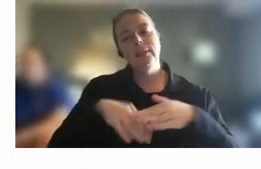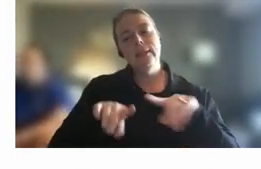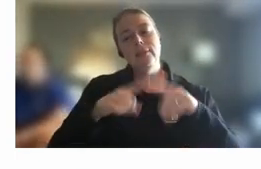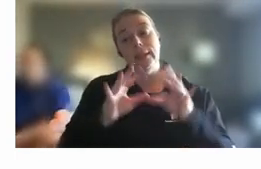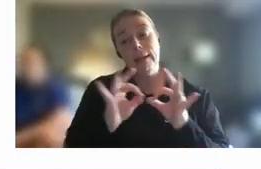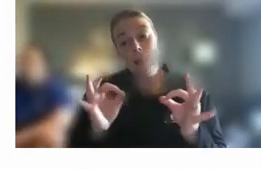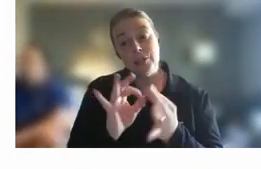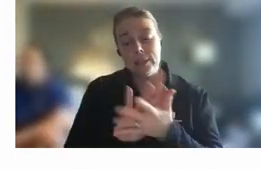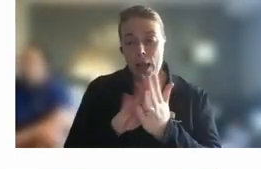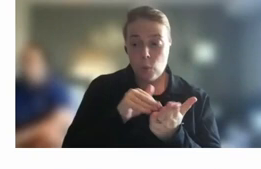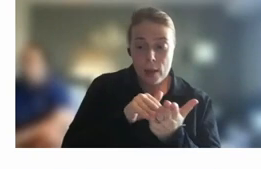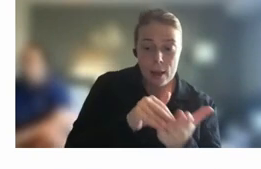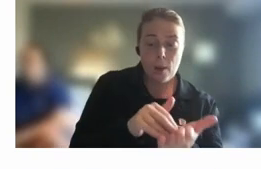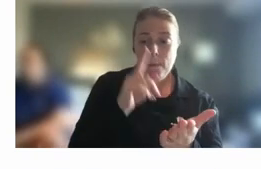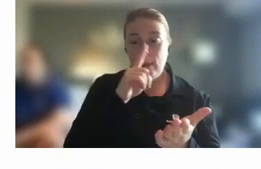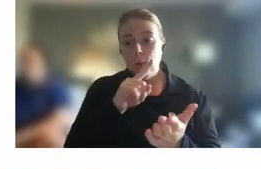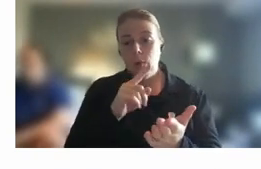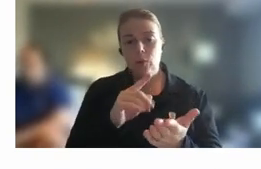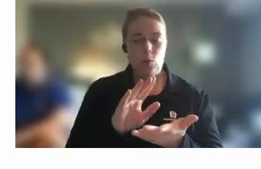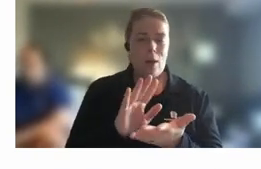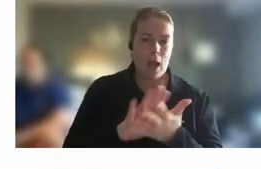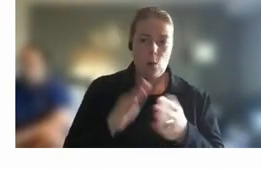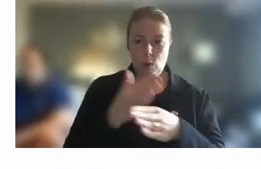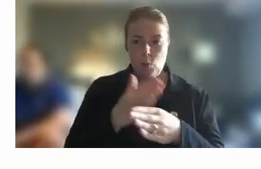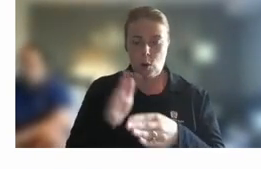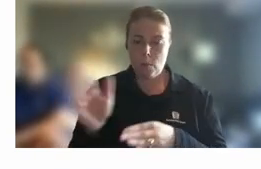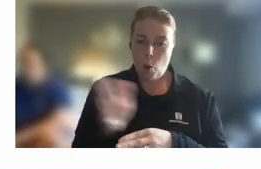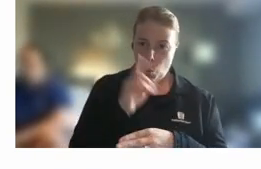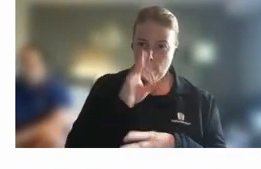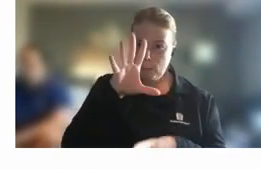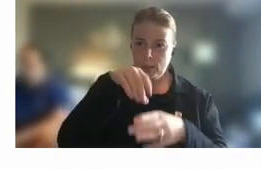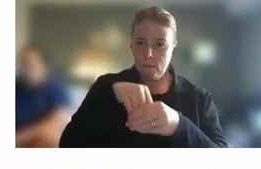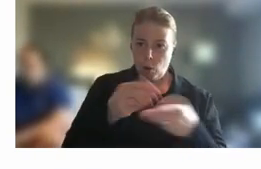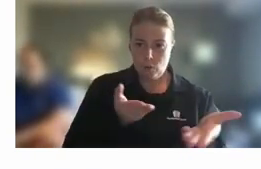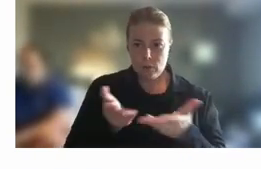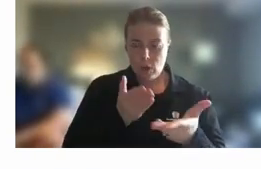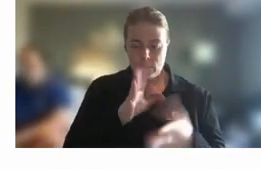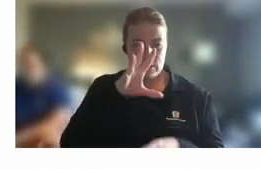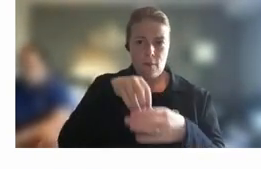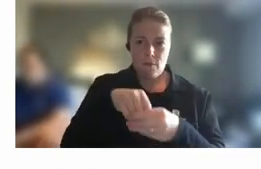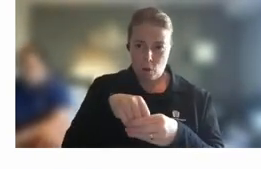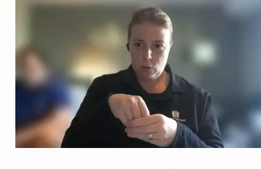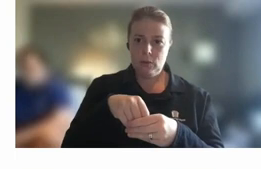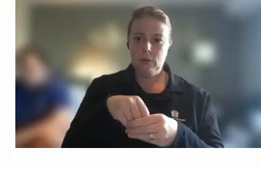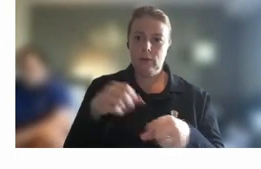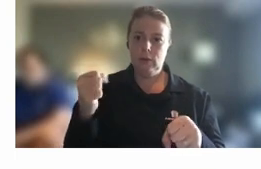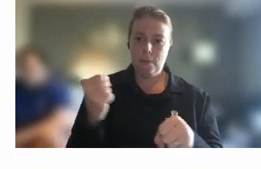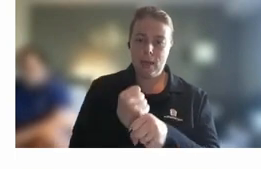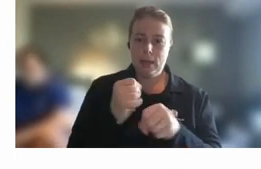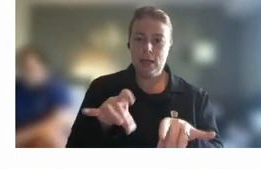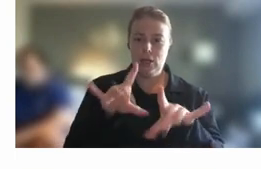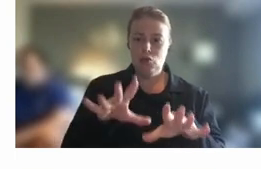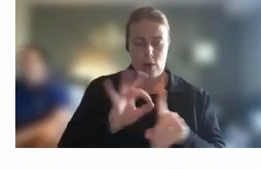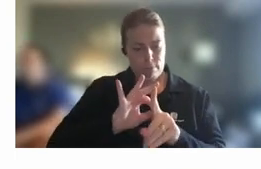that we help people and the work that we do but every single member of this service is playing their part in helping us make australia a better place